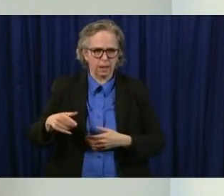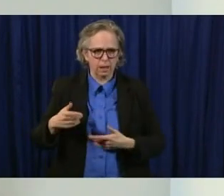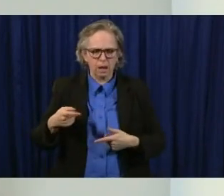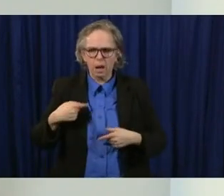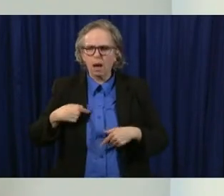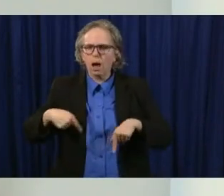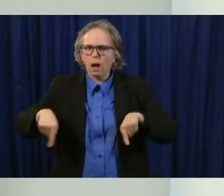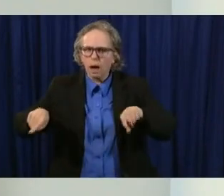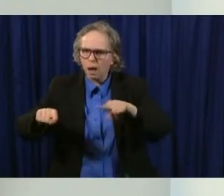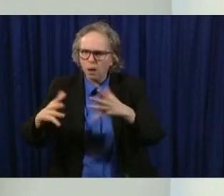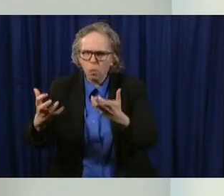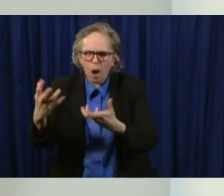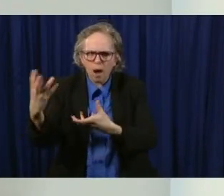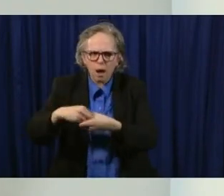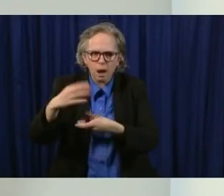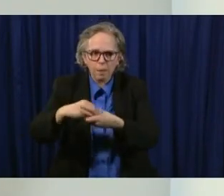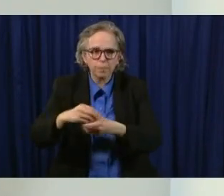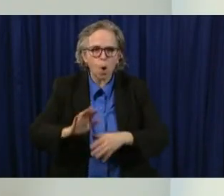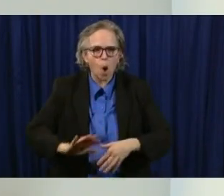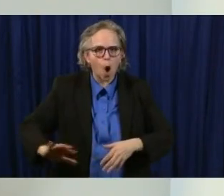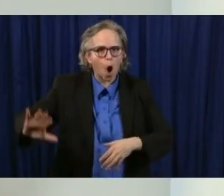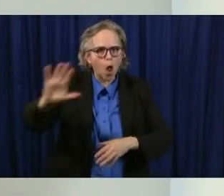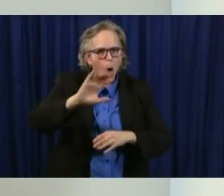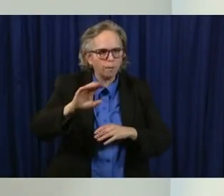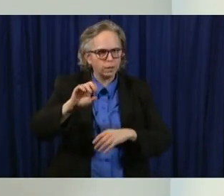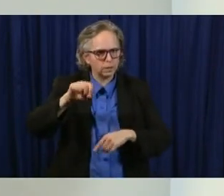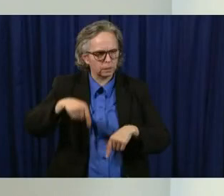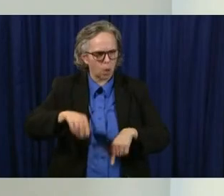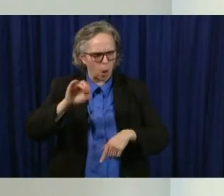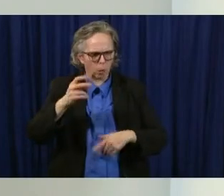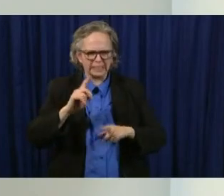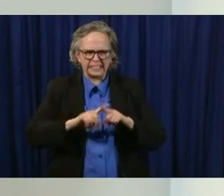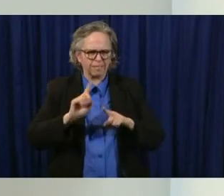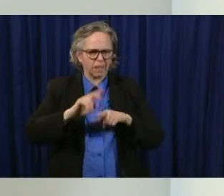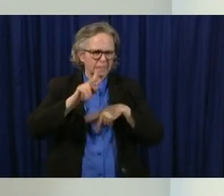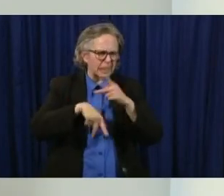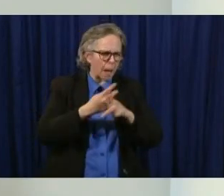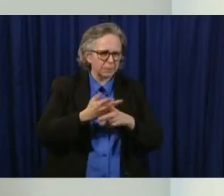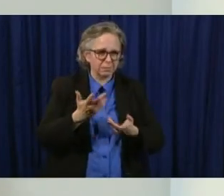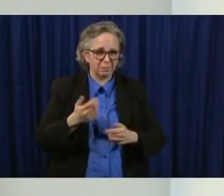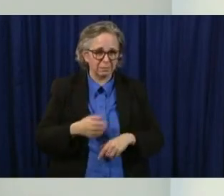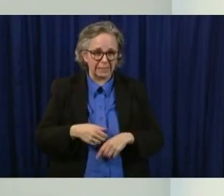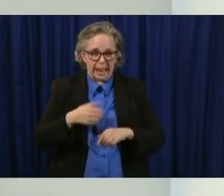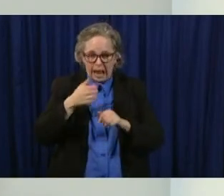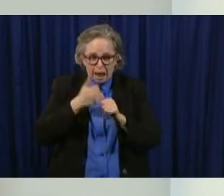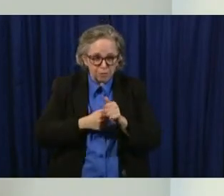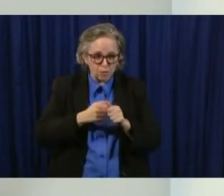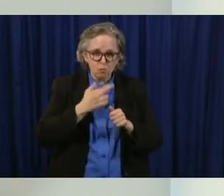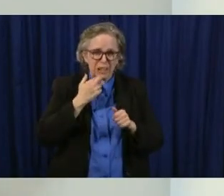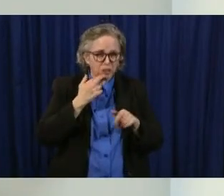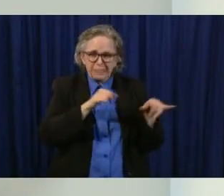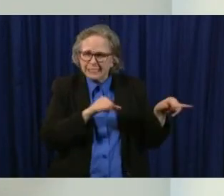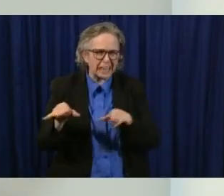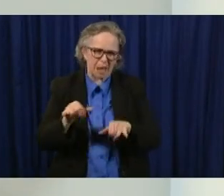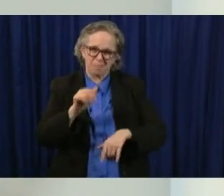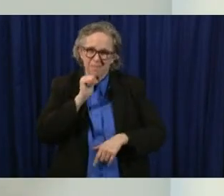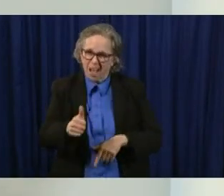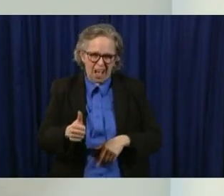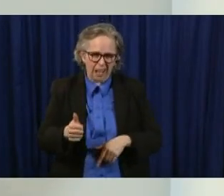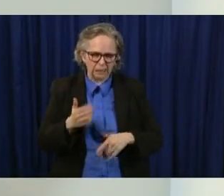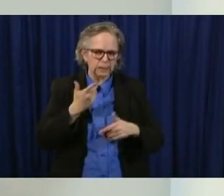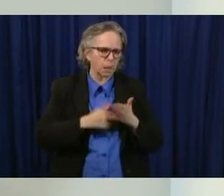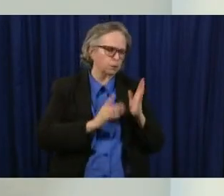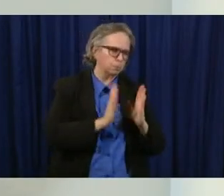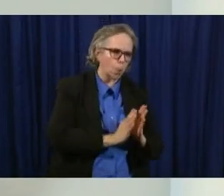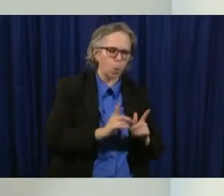across the state uh different types because one restaurant's not like another some are small operations some are large operations